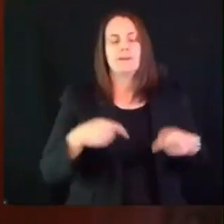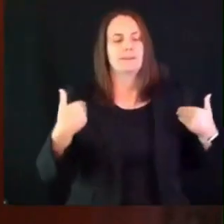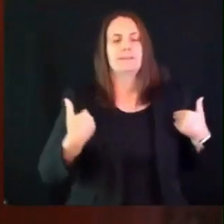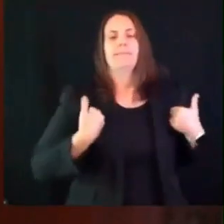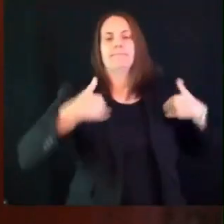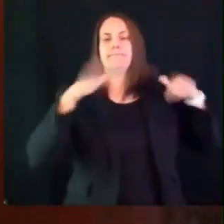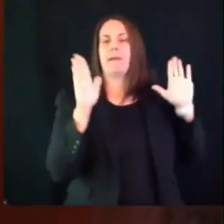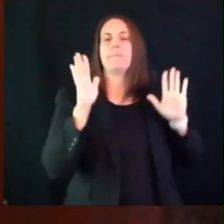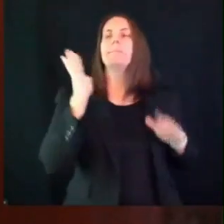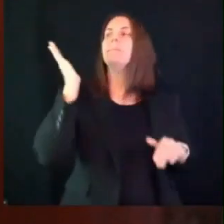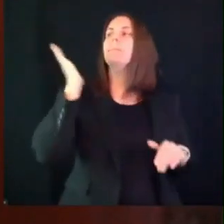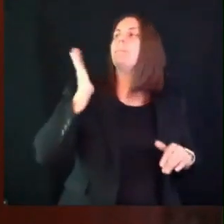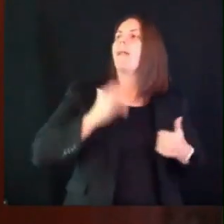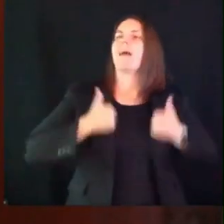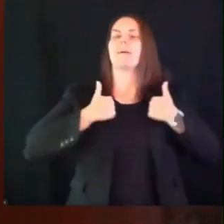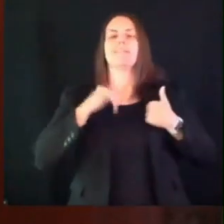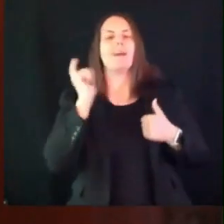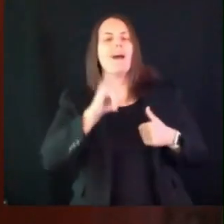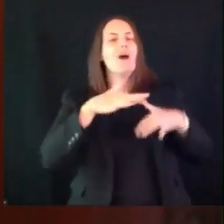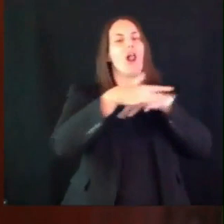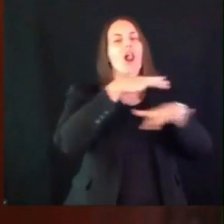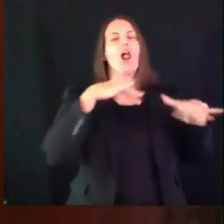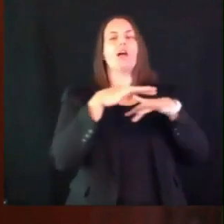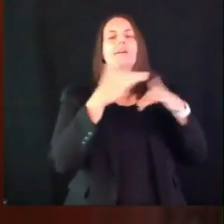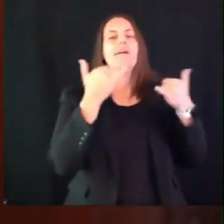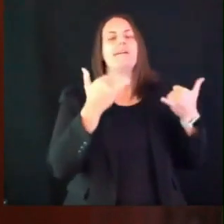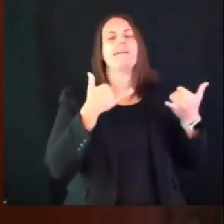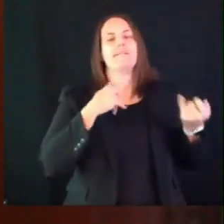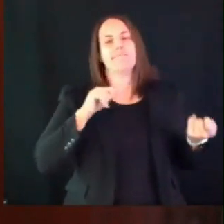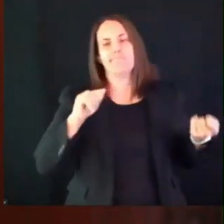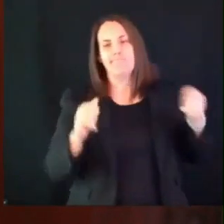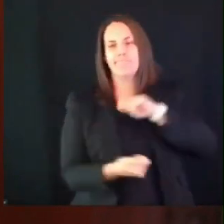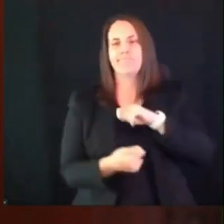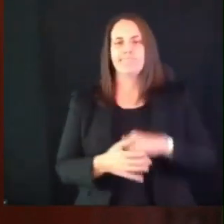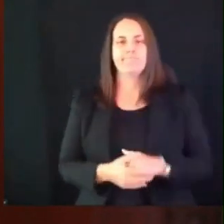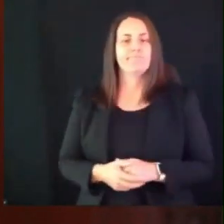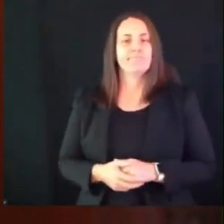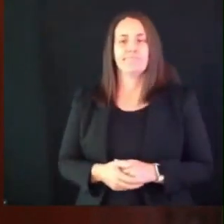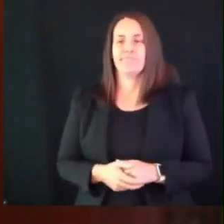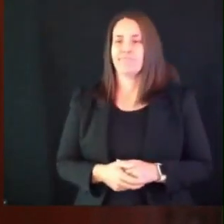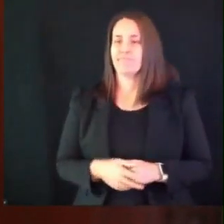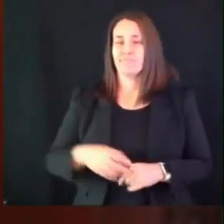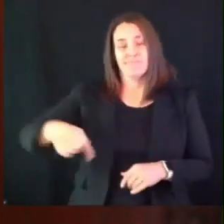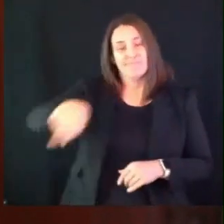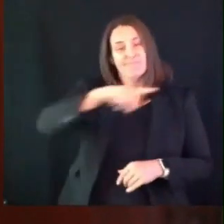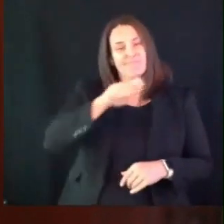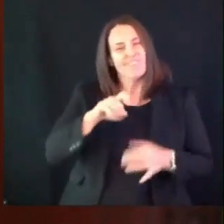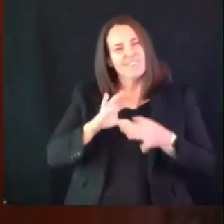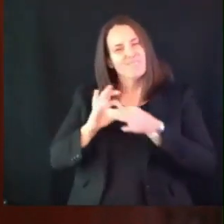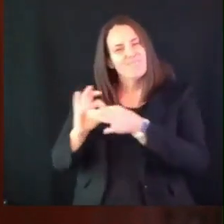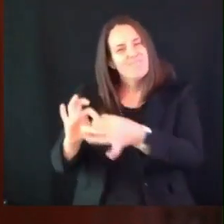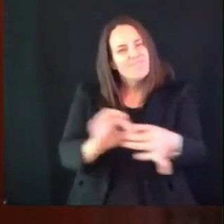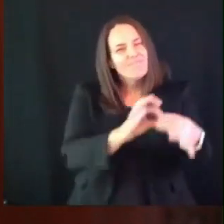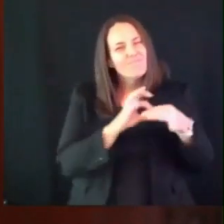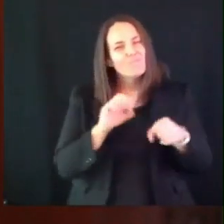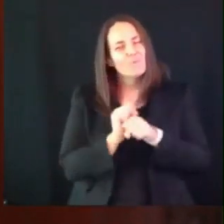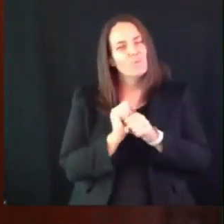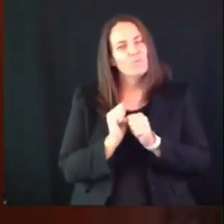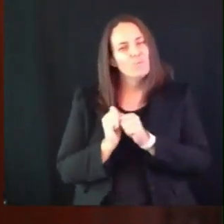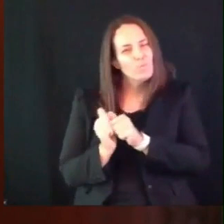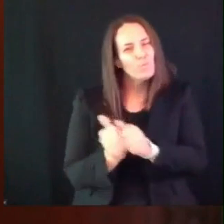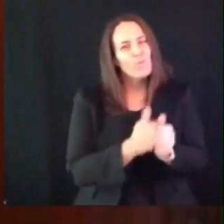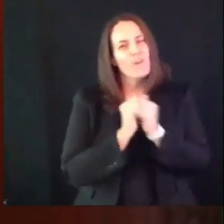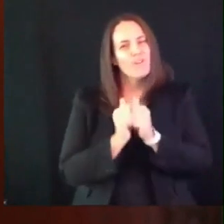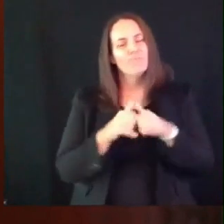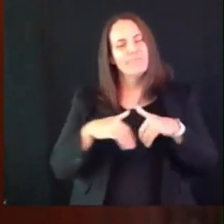last met instead they have spent their time in the courts trying to thwart every state effort to keep wisconsinites